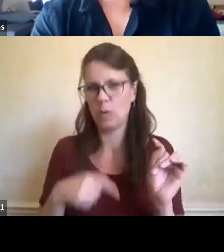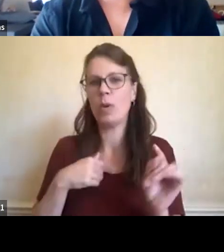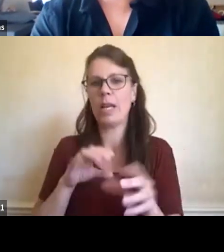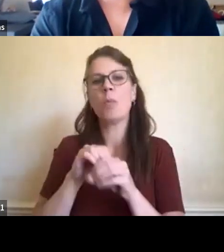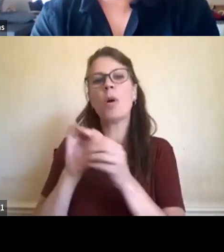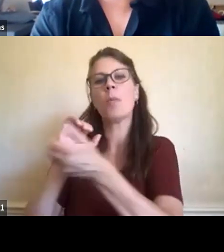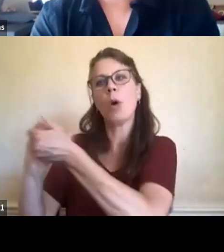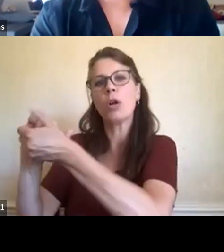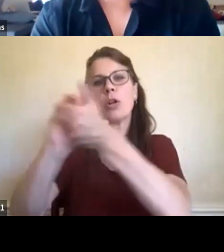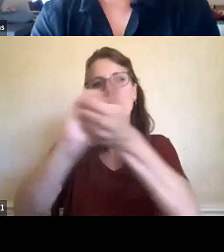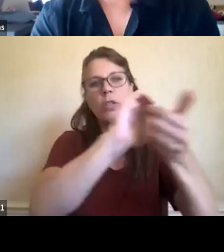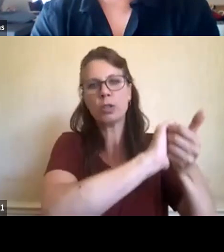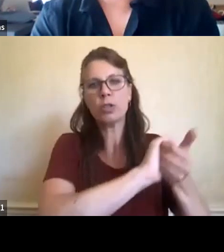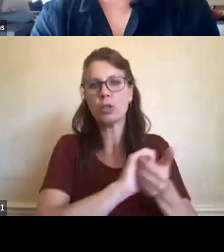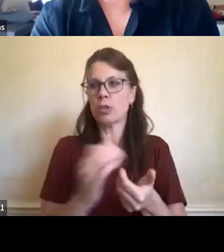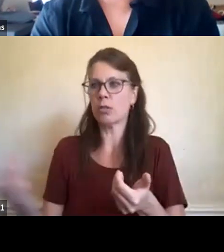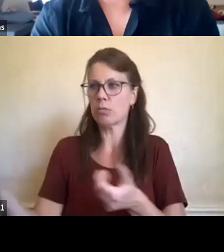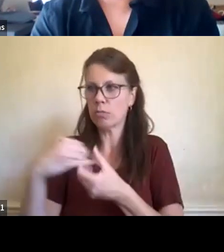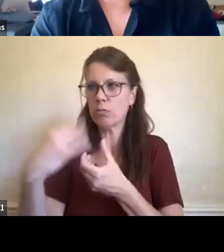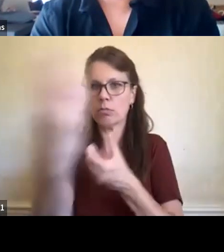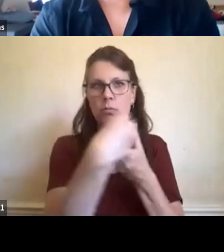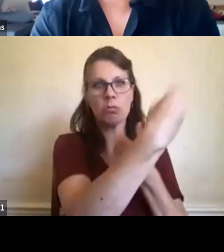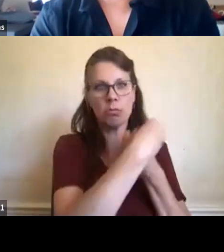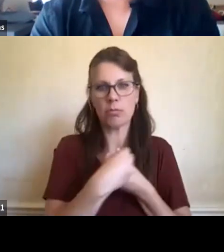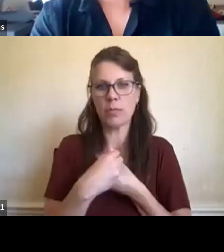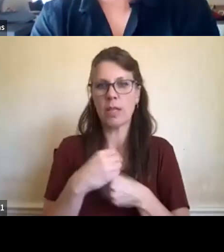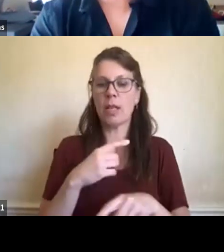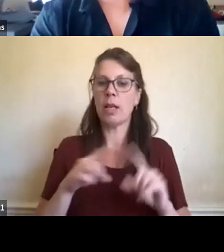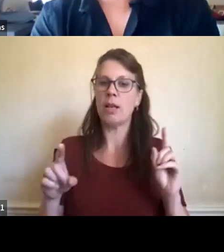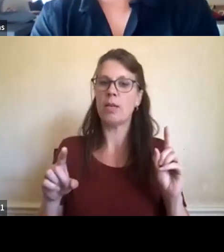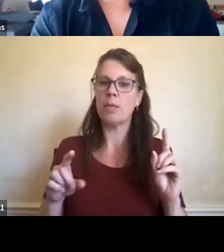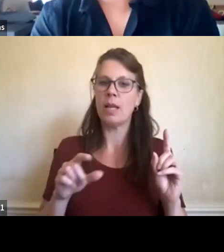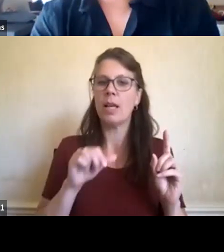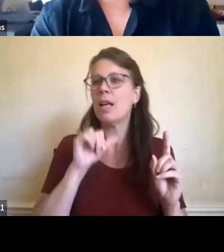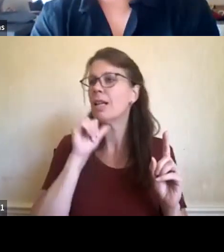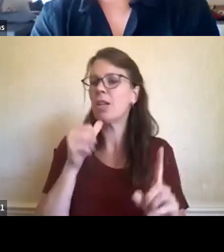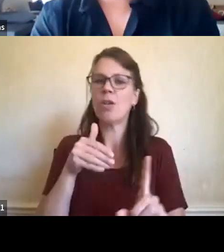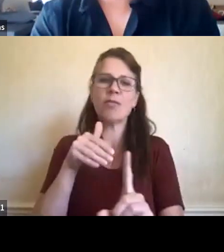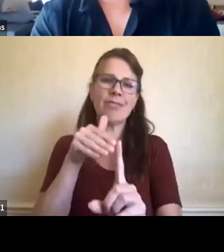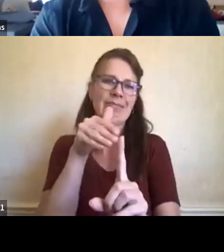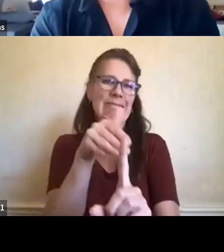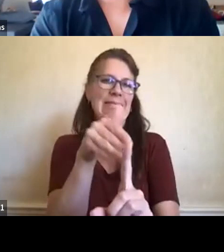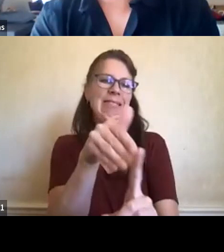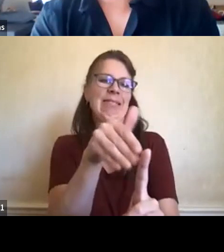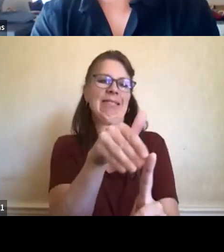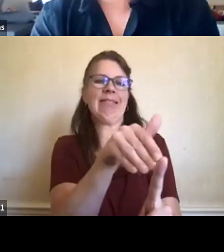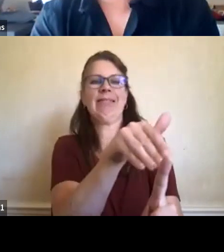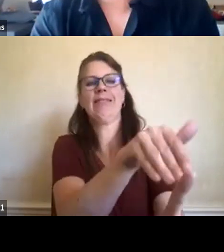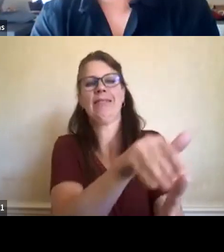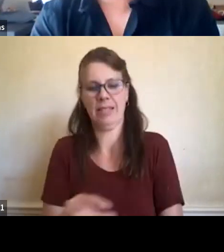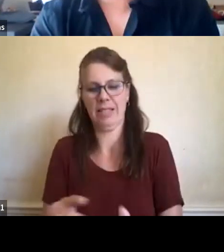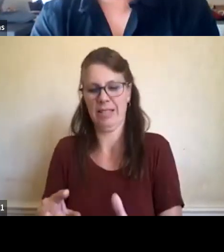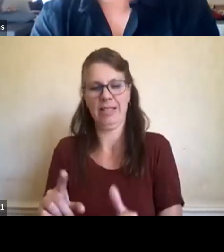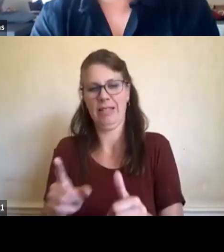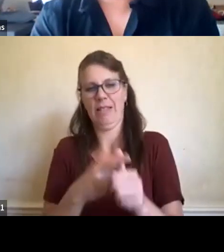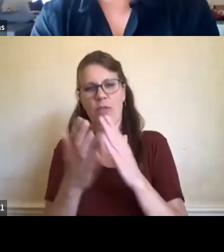work, it does provide more meetings, but also don't inundate first nations communities with all of these things that you want to do